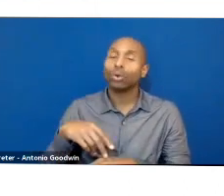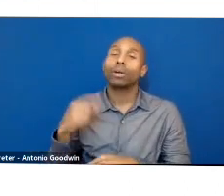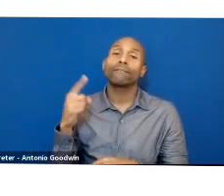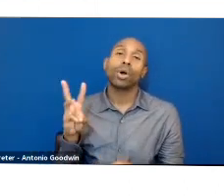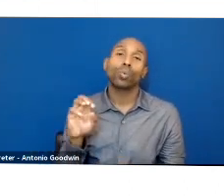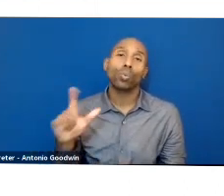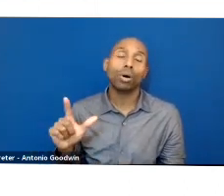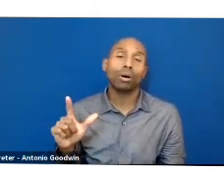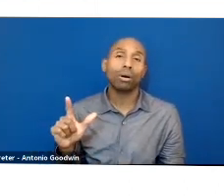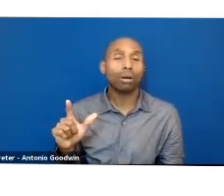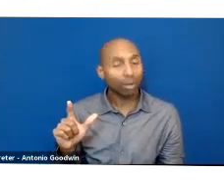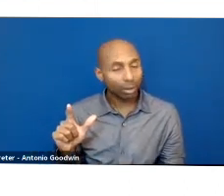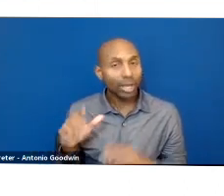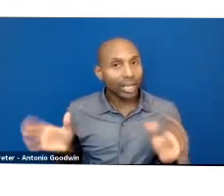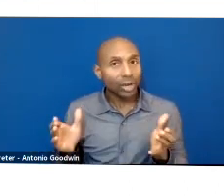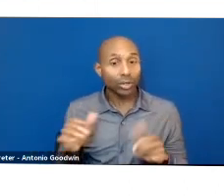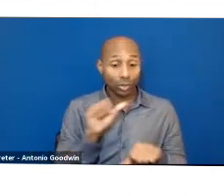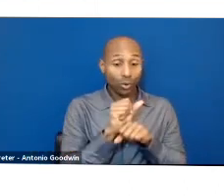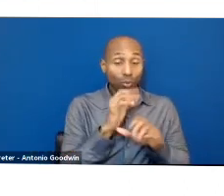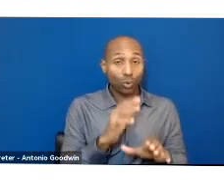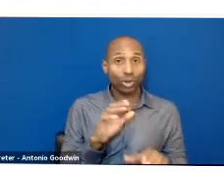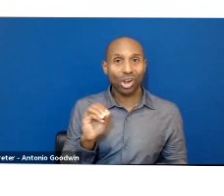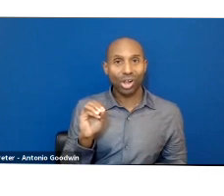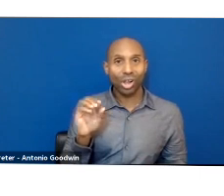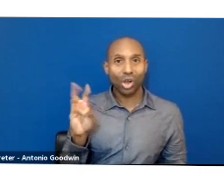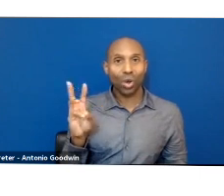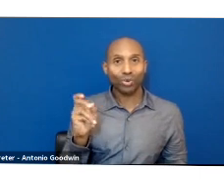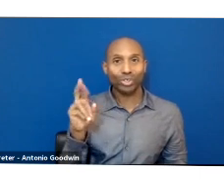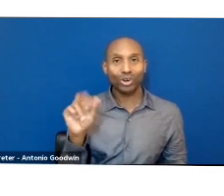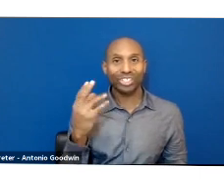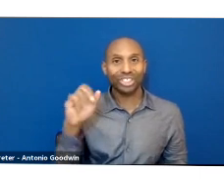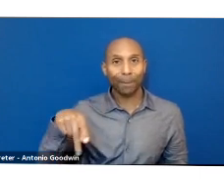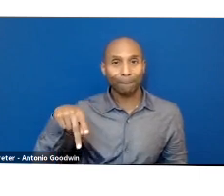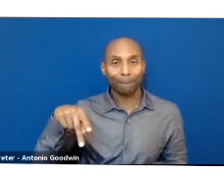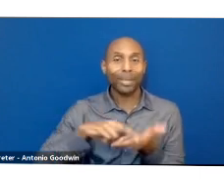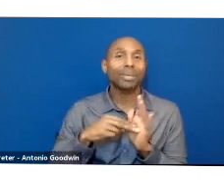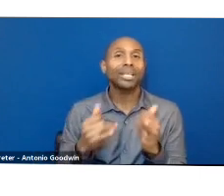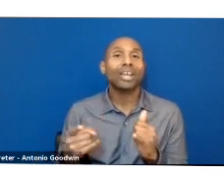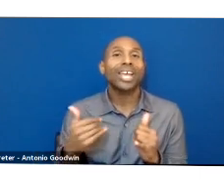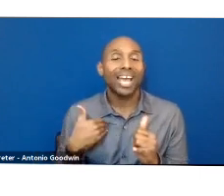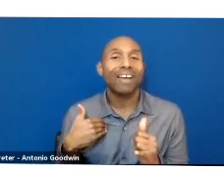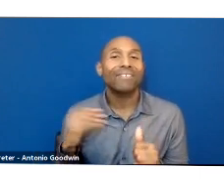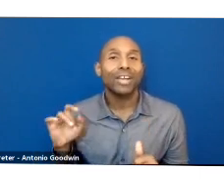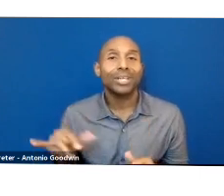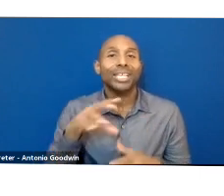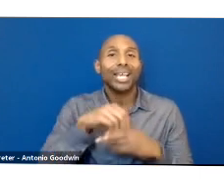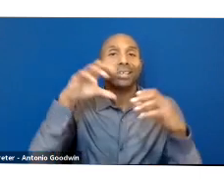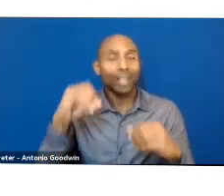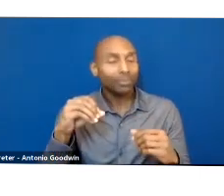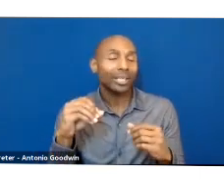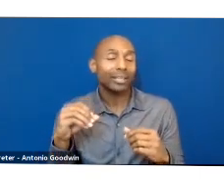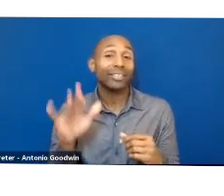worker ownership, then workers have a stake and equity in the organization in the company and their value